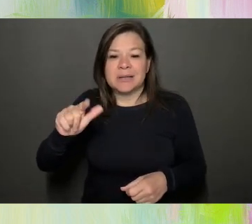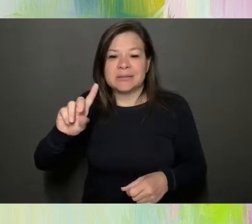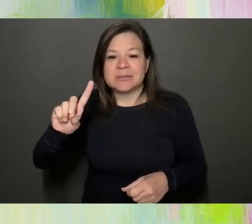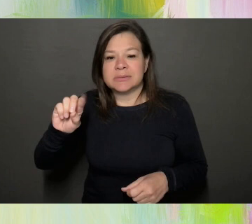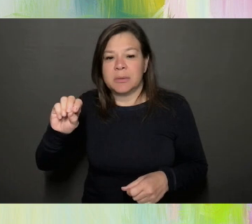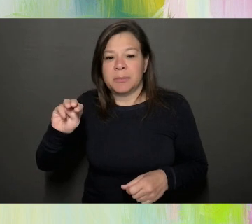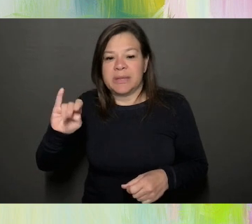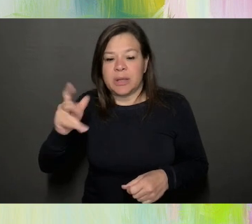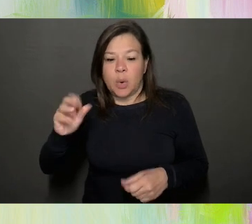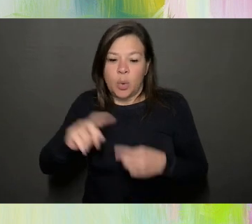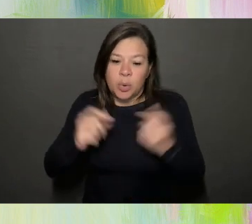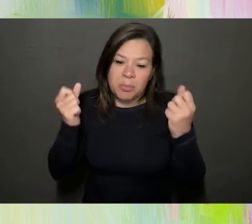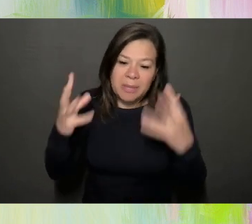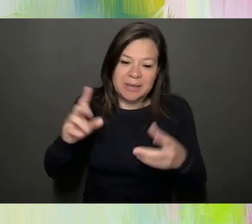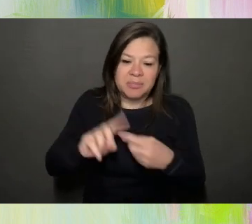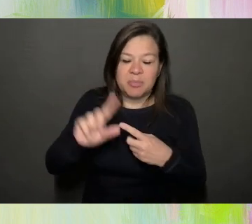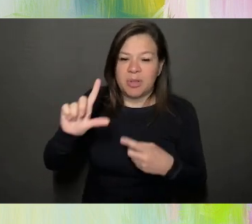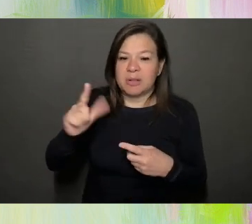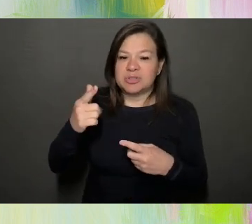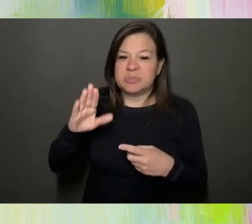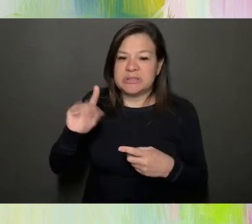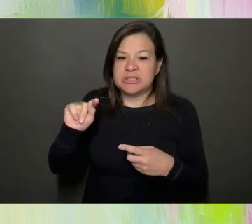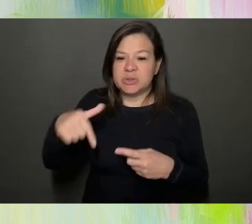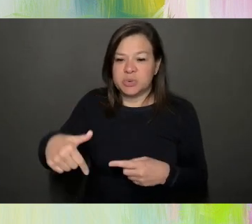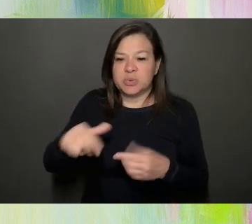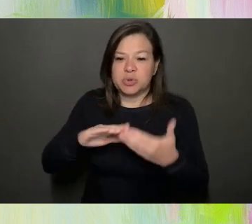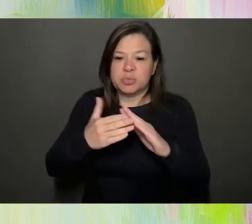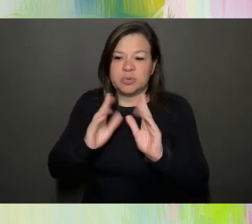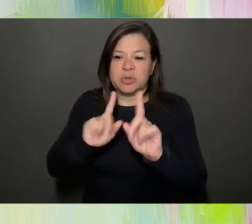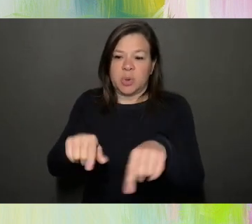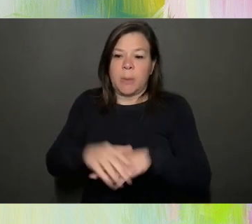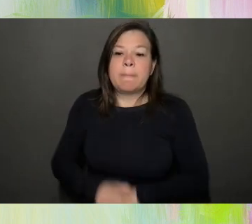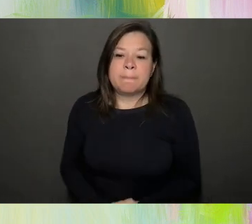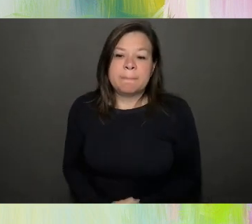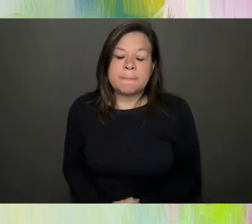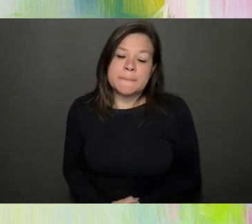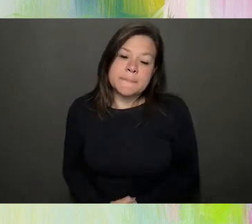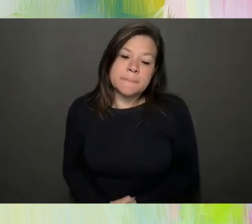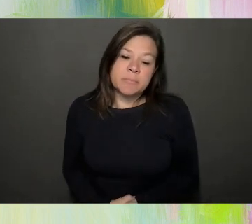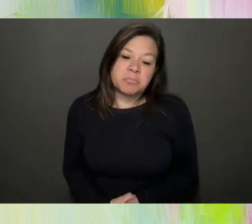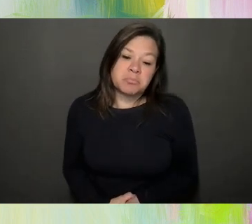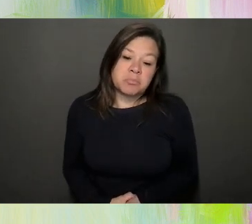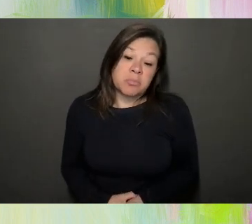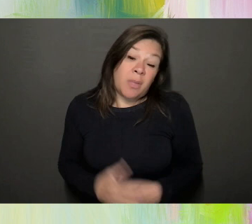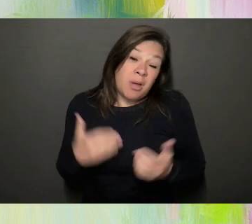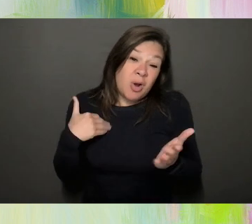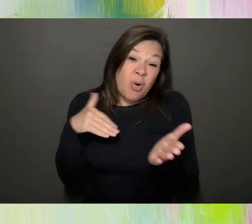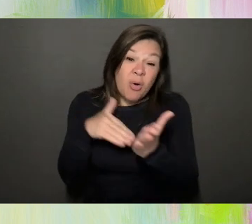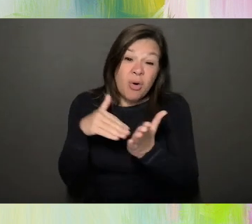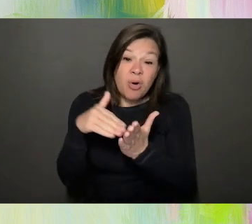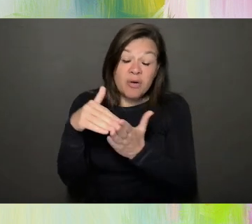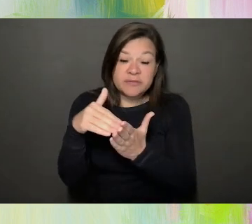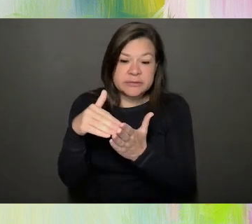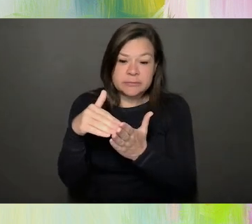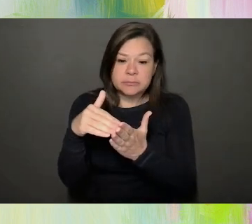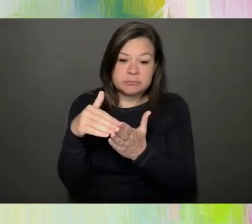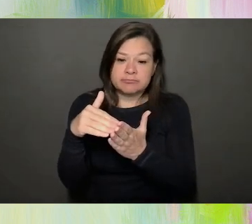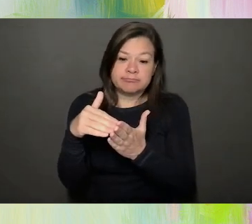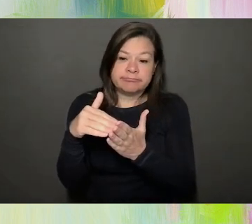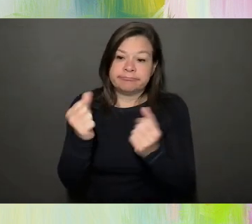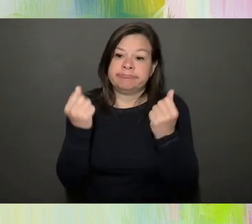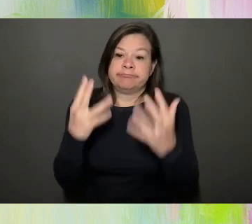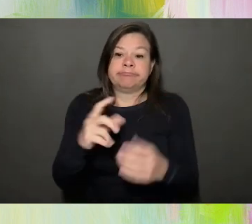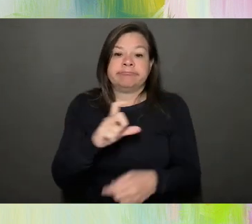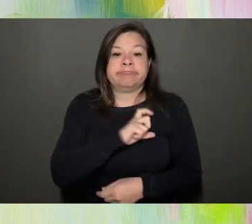community gathered. And usually, or, or not all the time, but sometimes you just have a lot of policemen